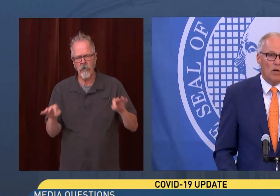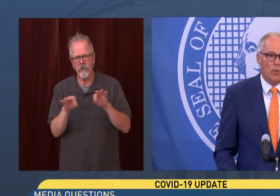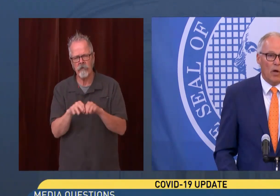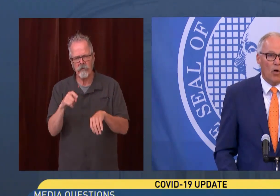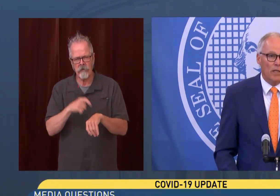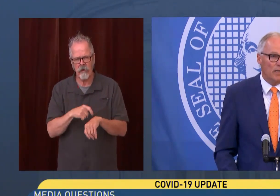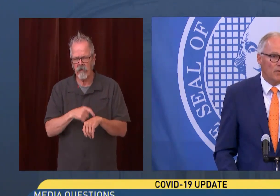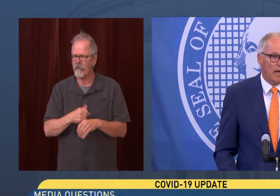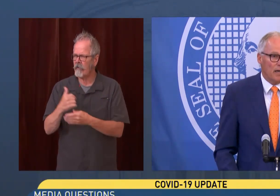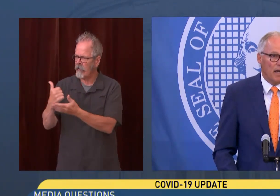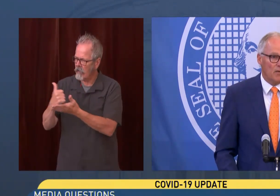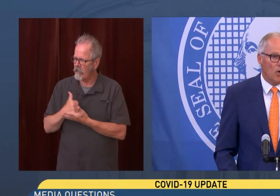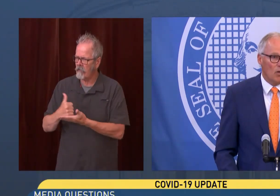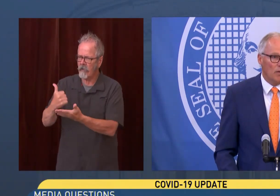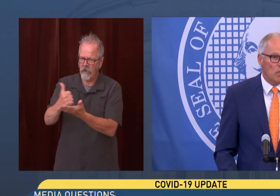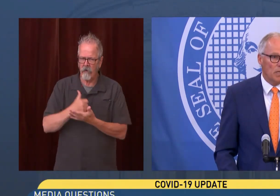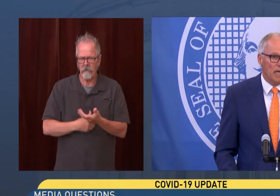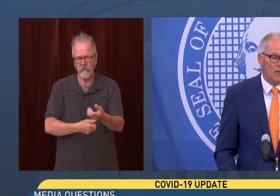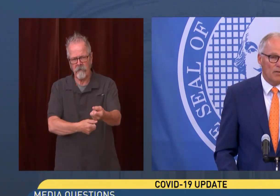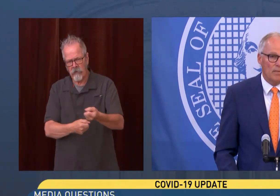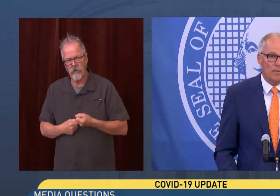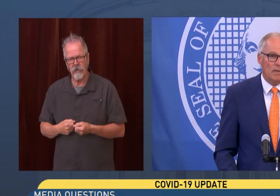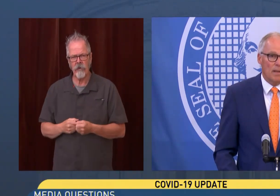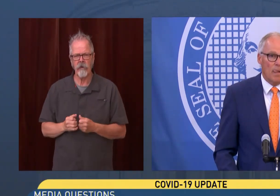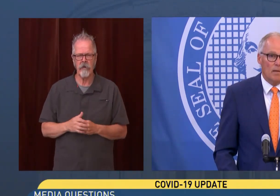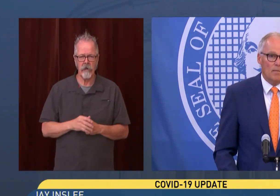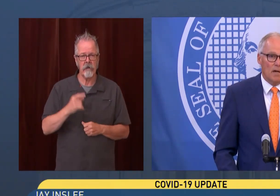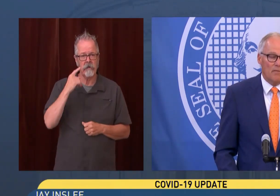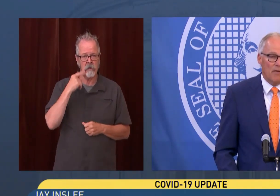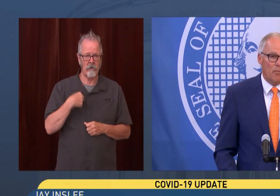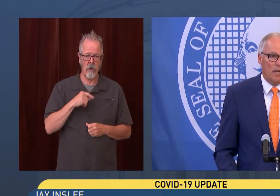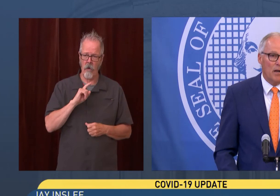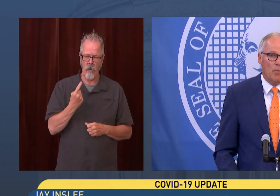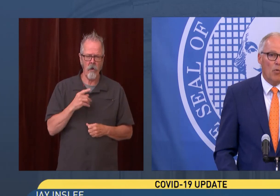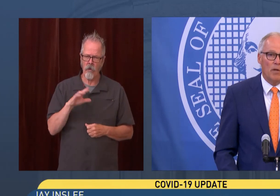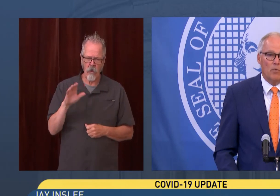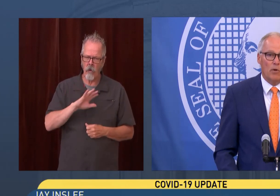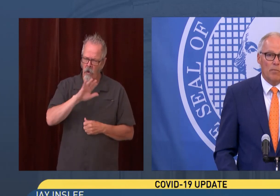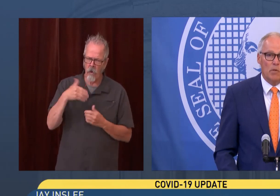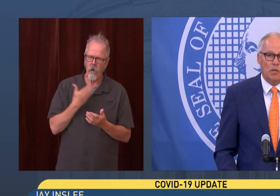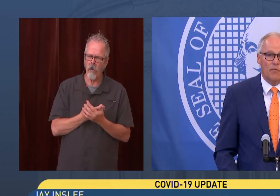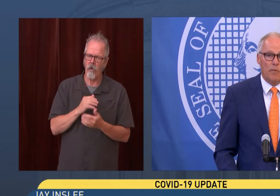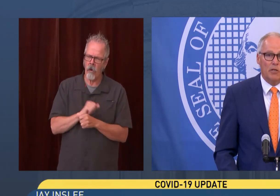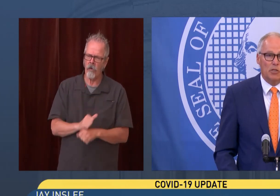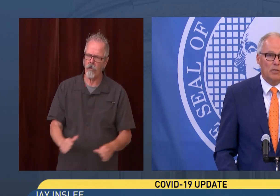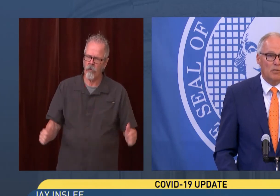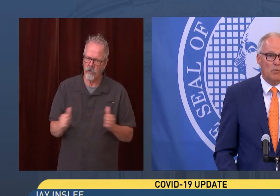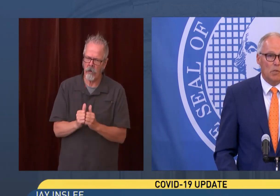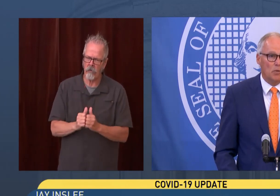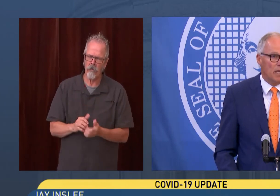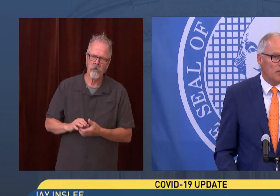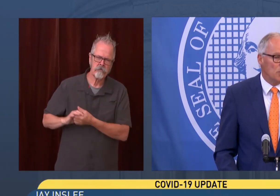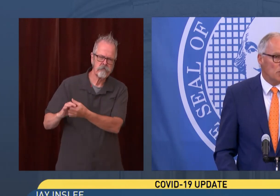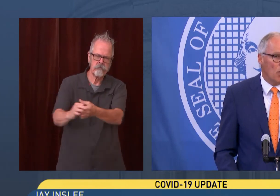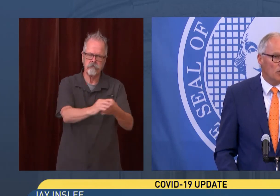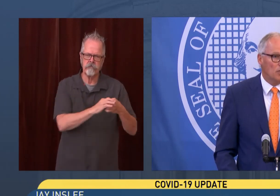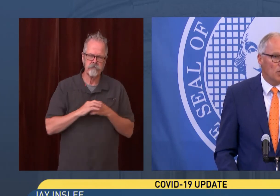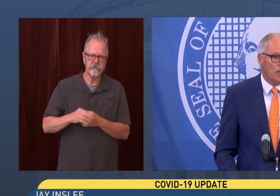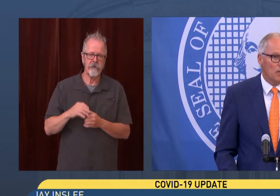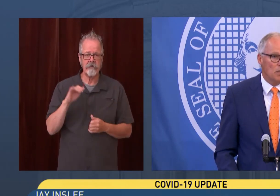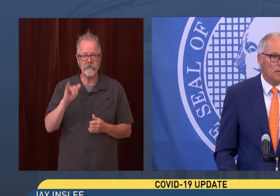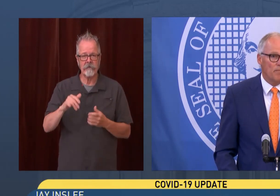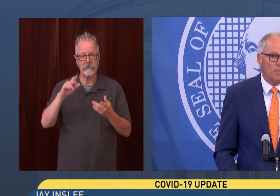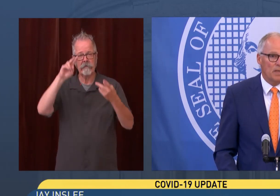moment where we all need to recognize we're all in this together. I've never been in a moment where misinformation was so dangerous to